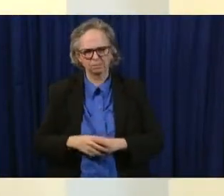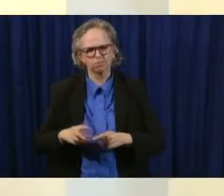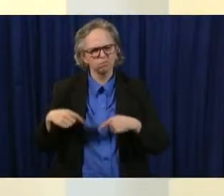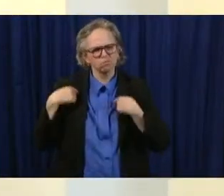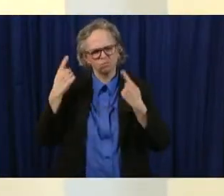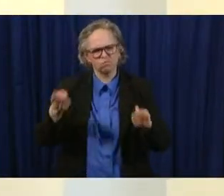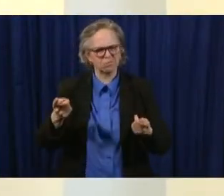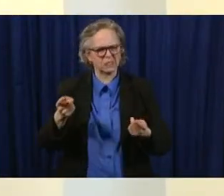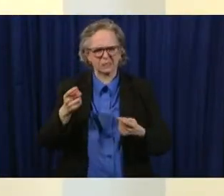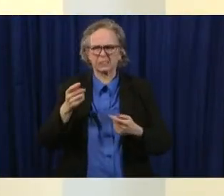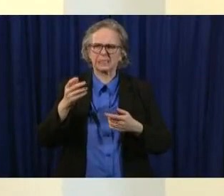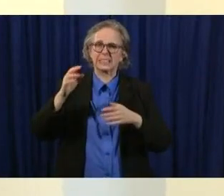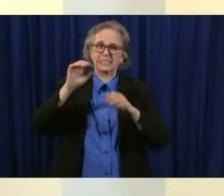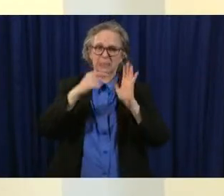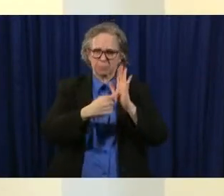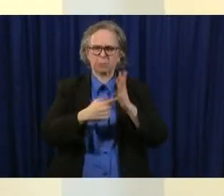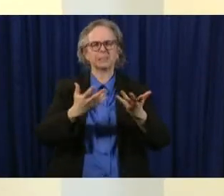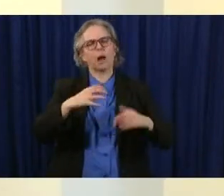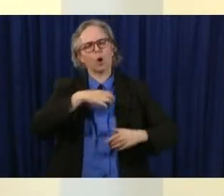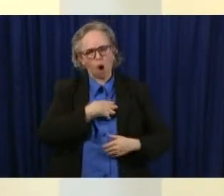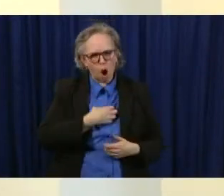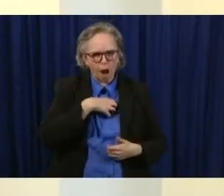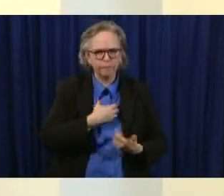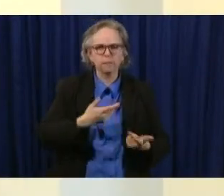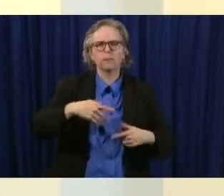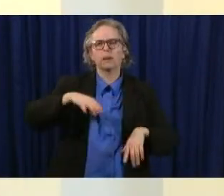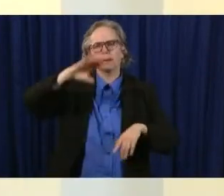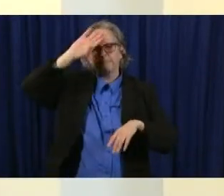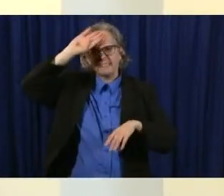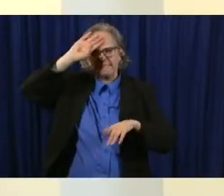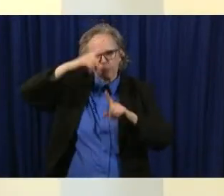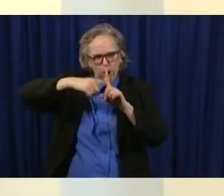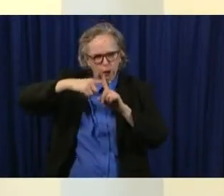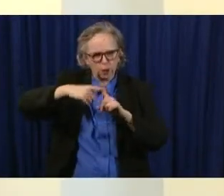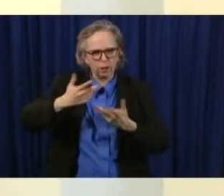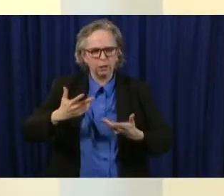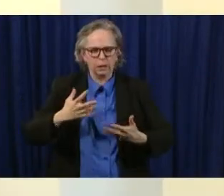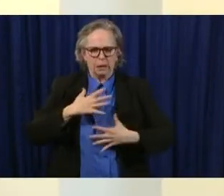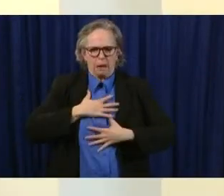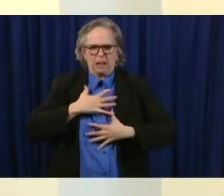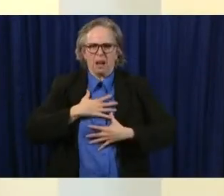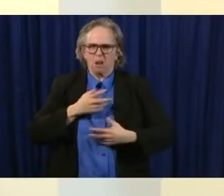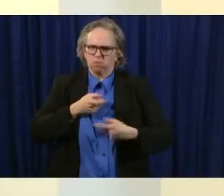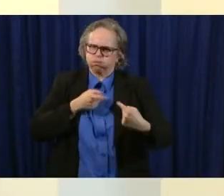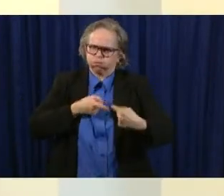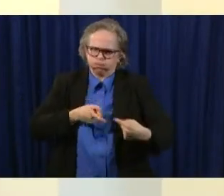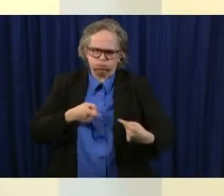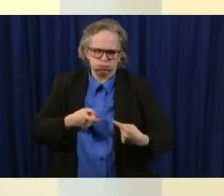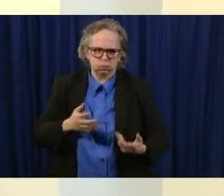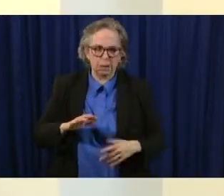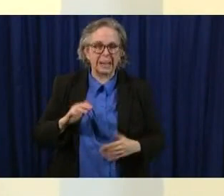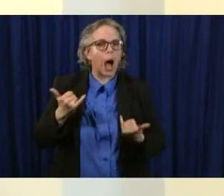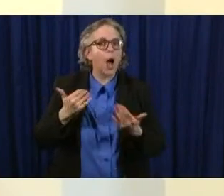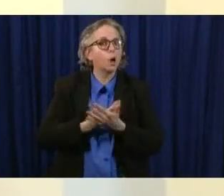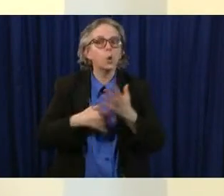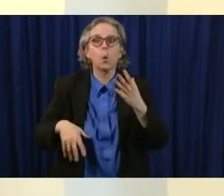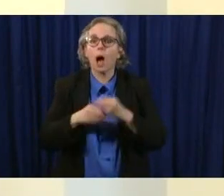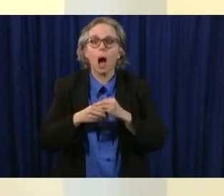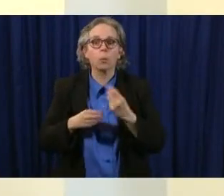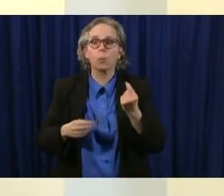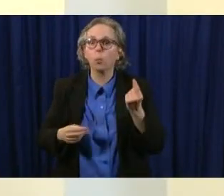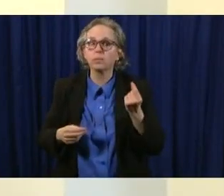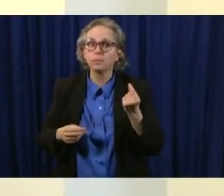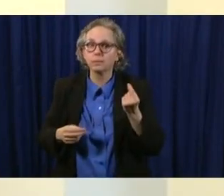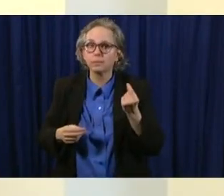um fever shortness of breath but we're now seeing um new symptoms being listed so there are a lot of